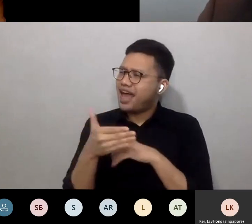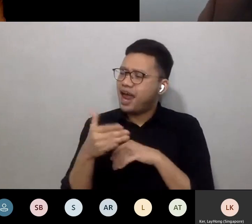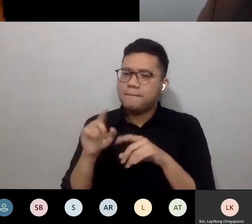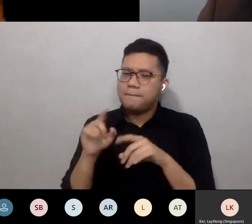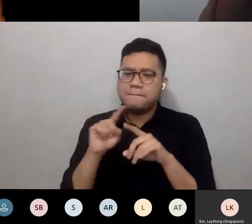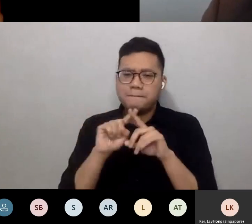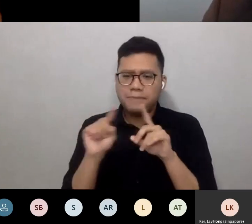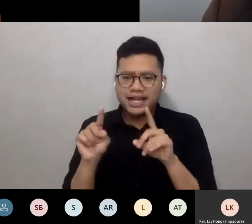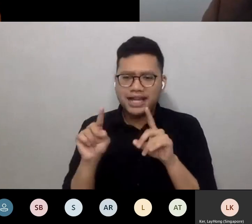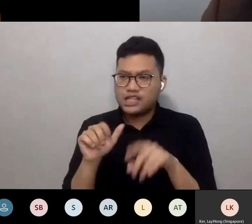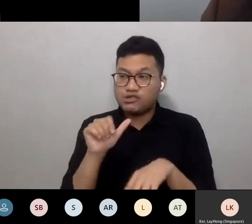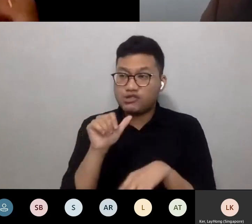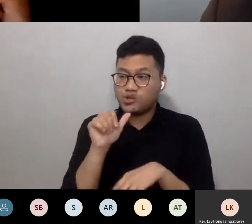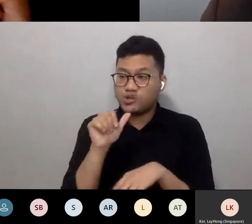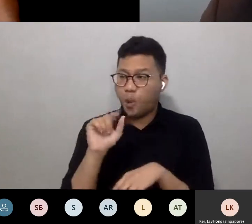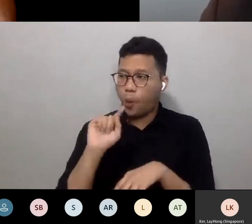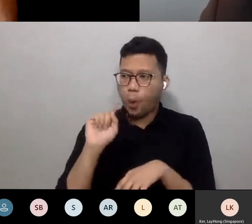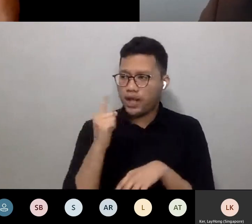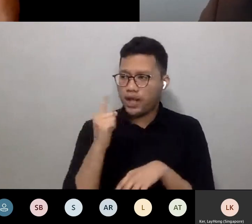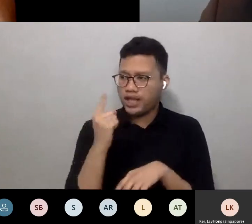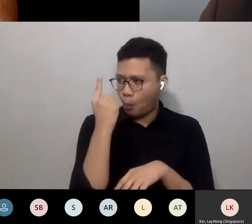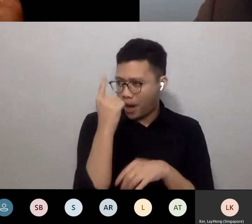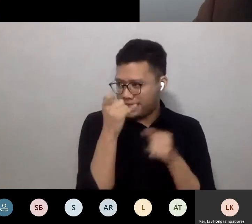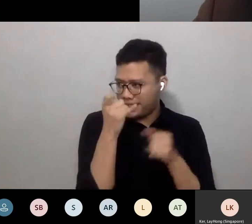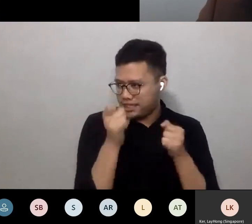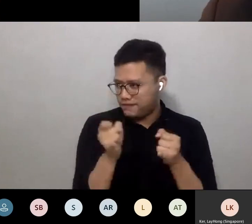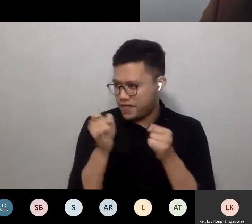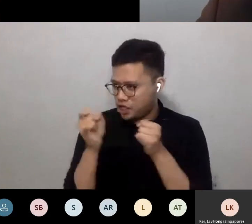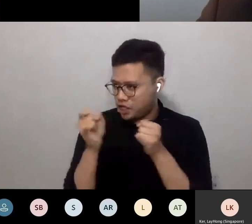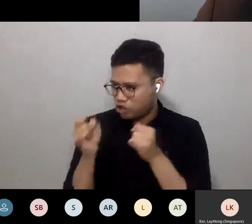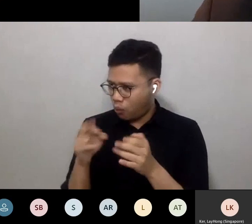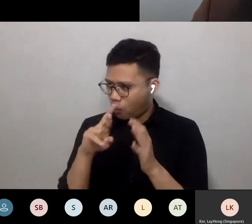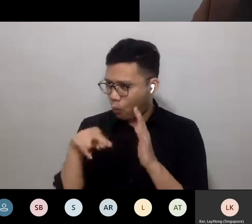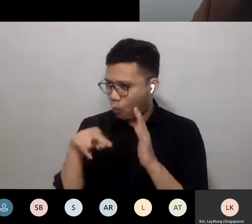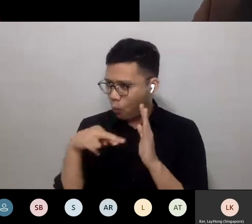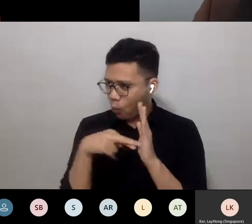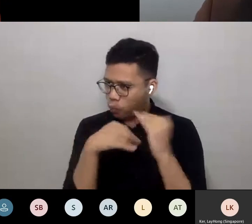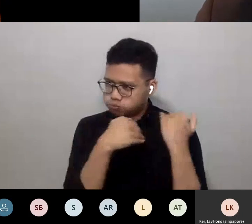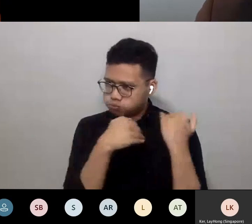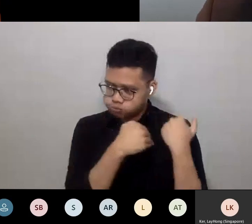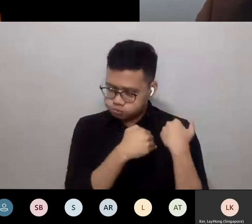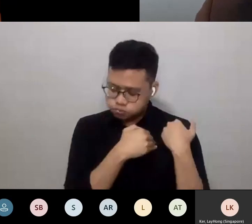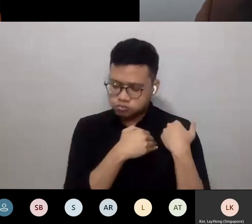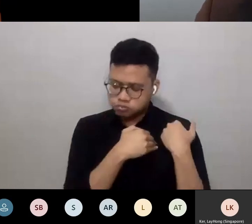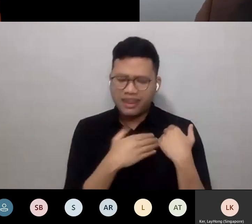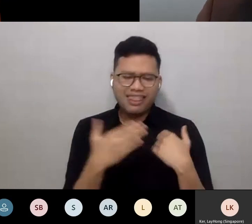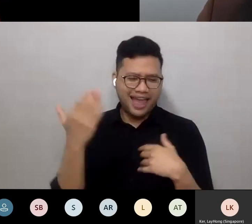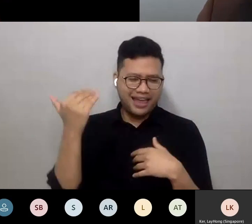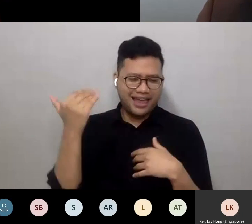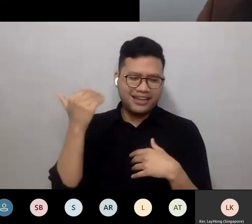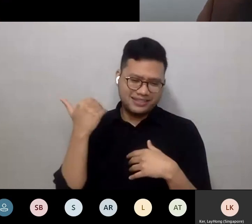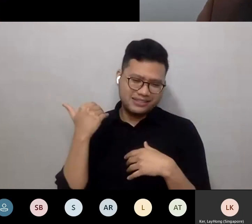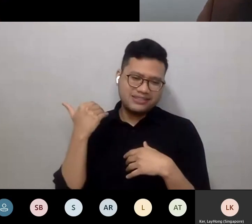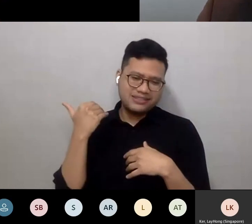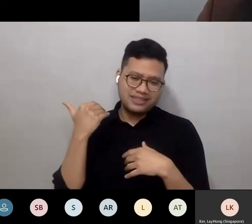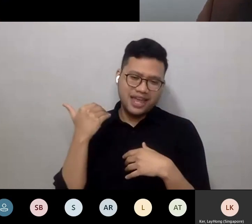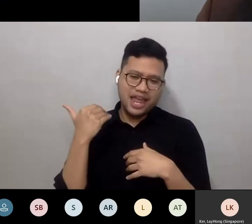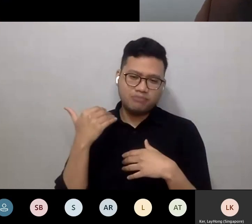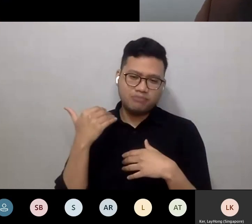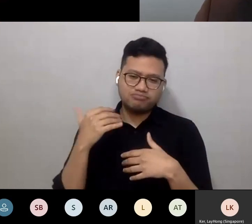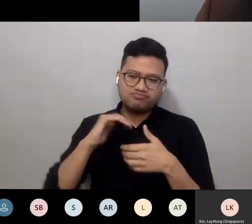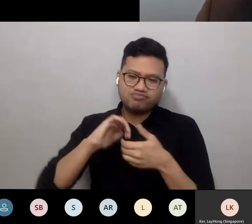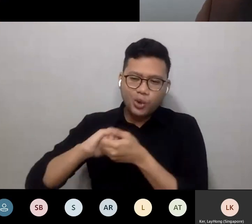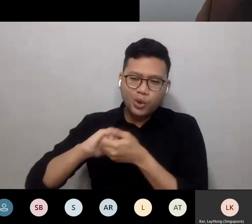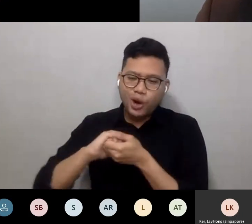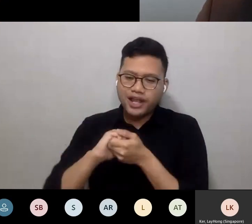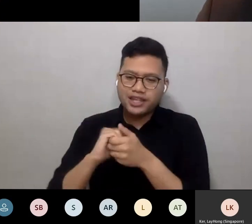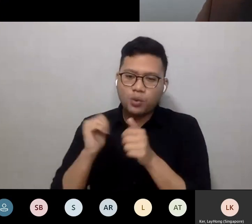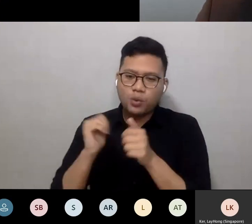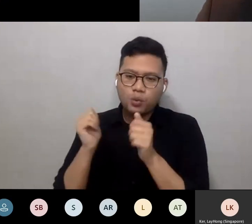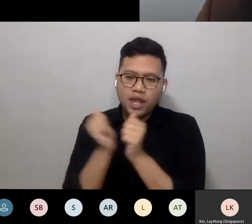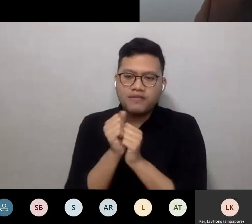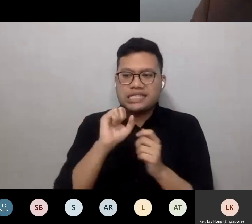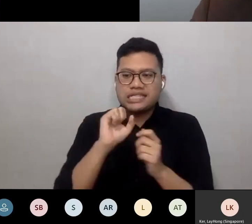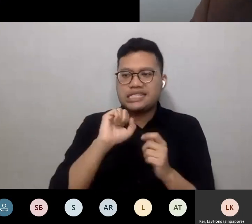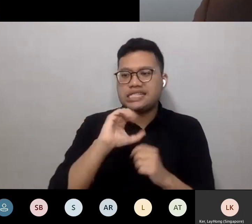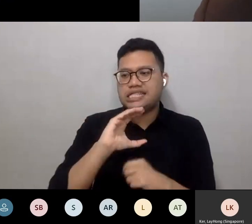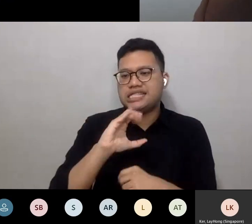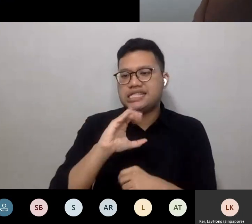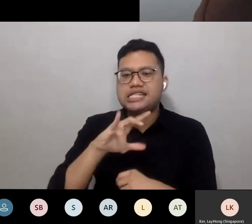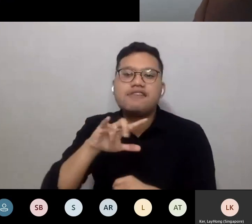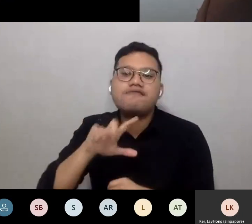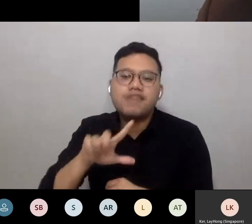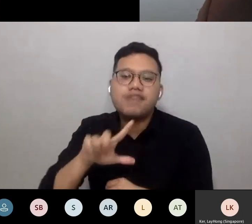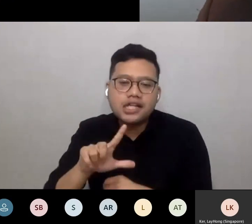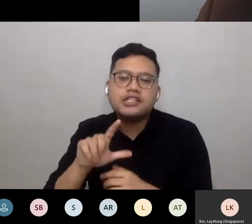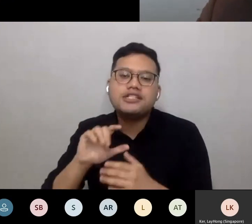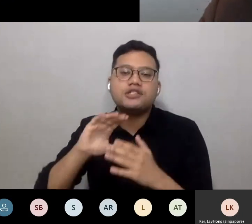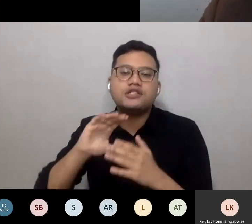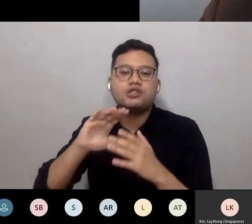one individual. And I don't think it's, I mean, once upon a time, it was very much about the interrelationship between civil society and state. I mean,